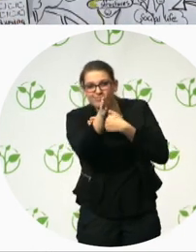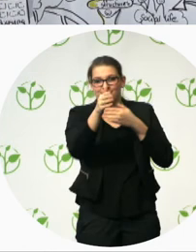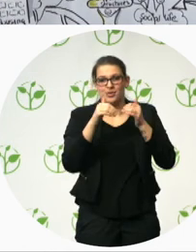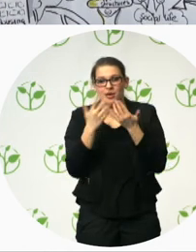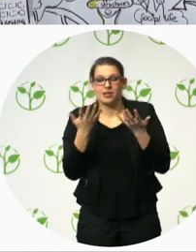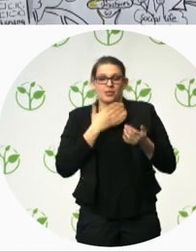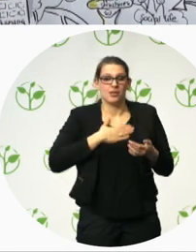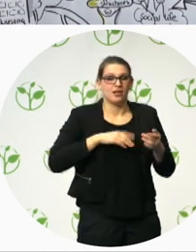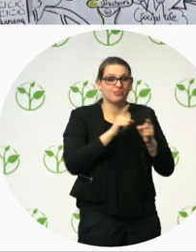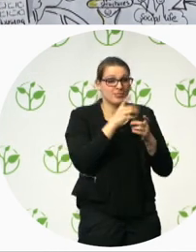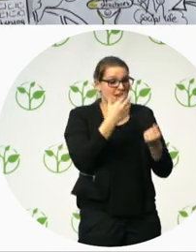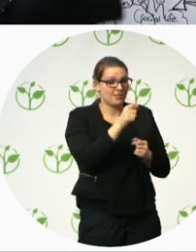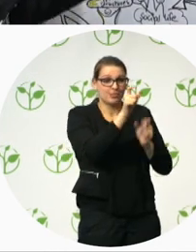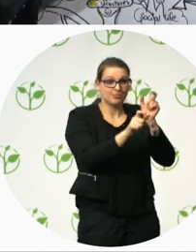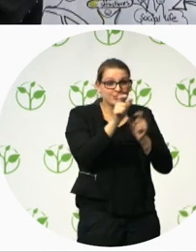and good life.